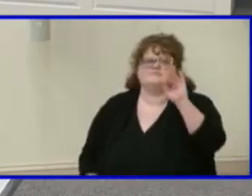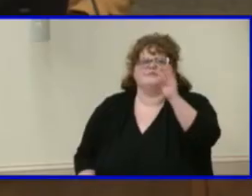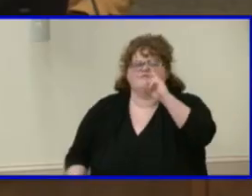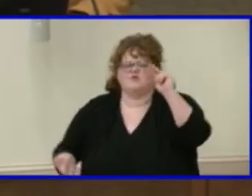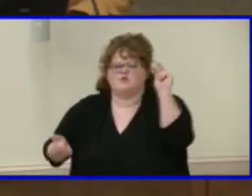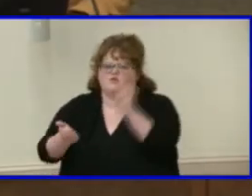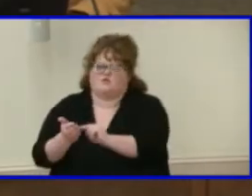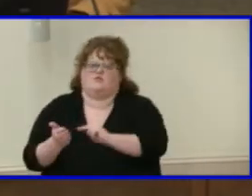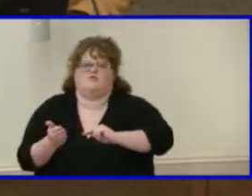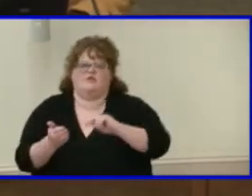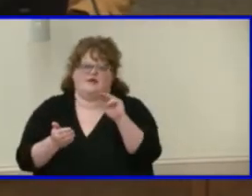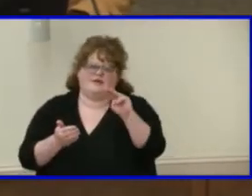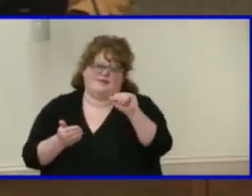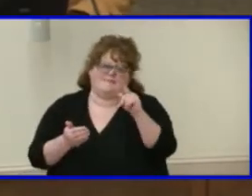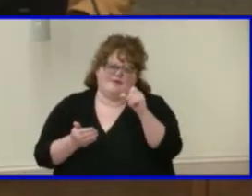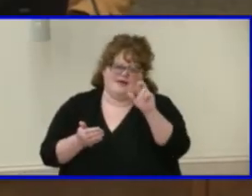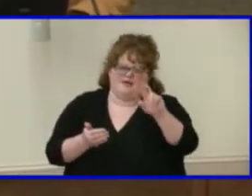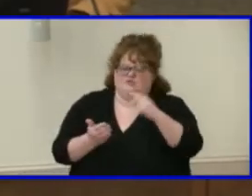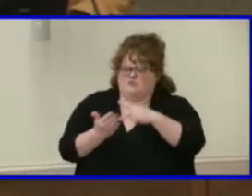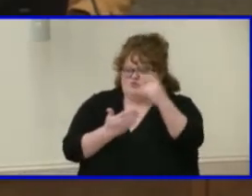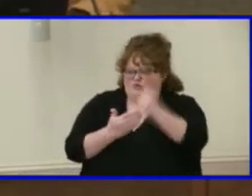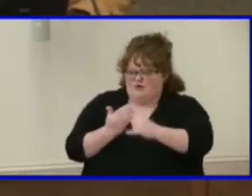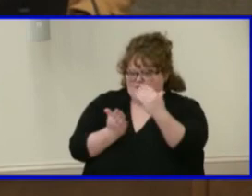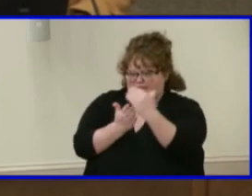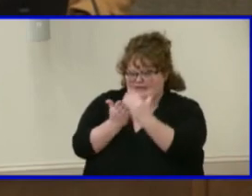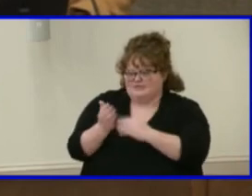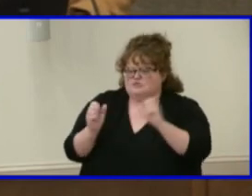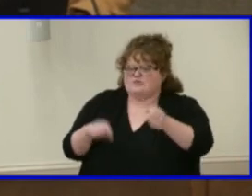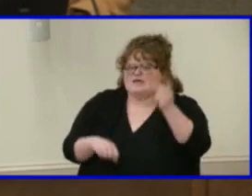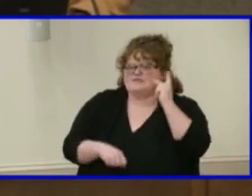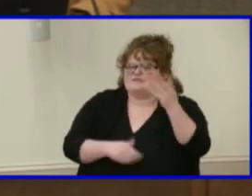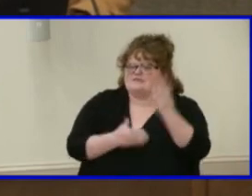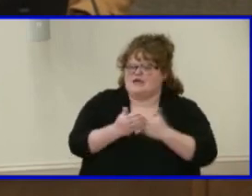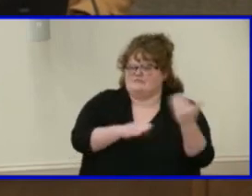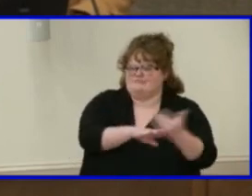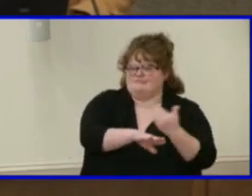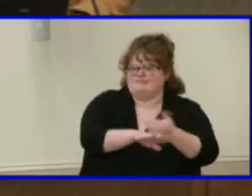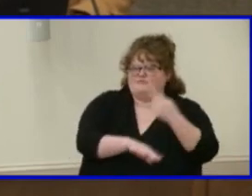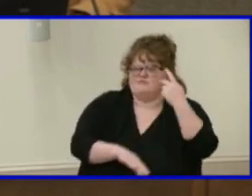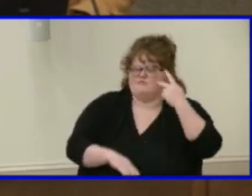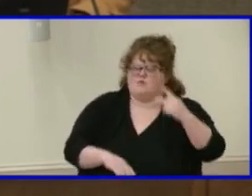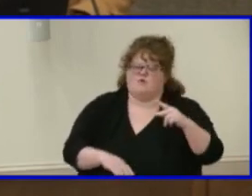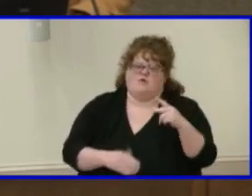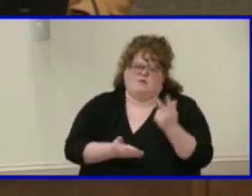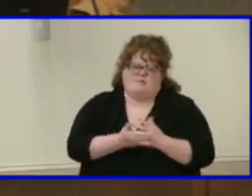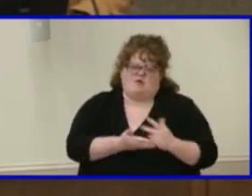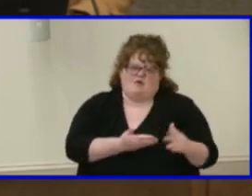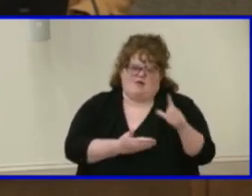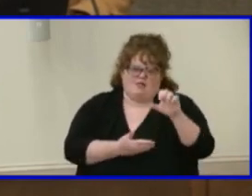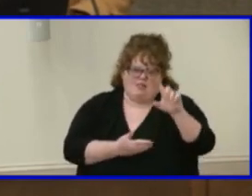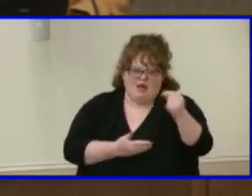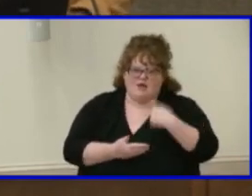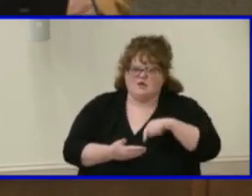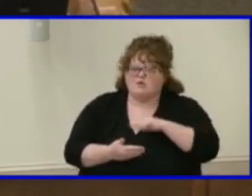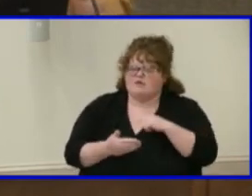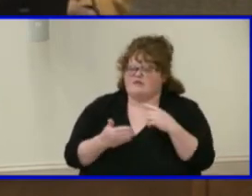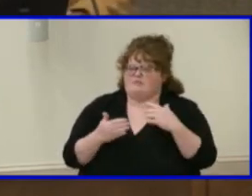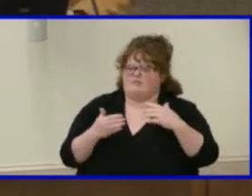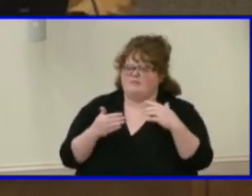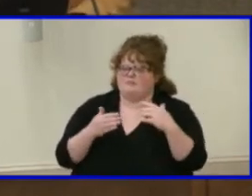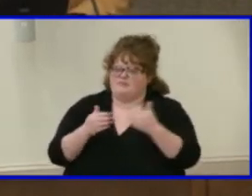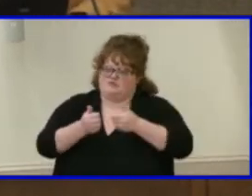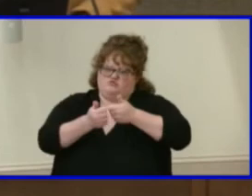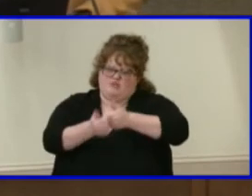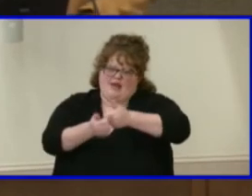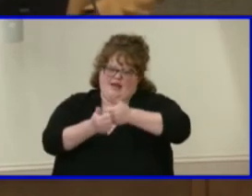um some of those projects and we have been kind of tracking that parking at long uh excuse me